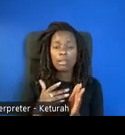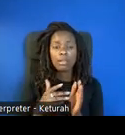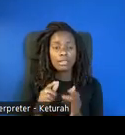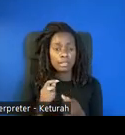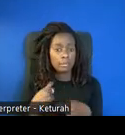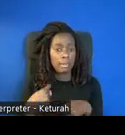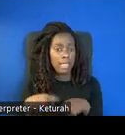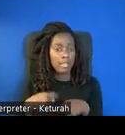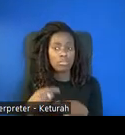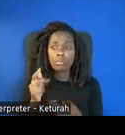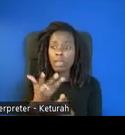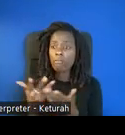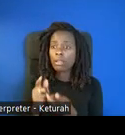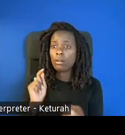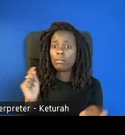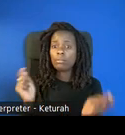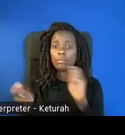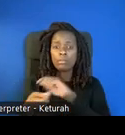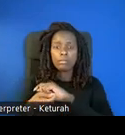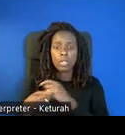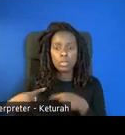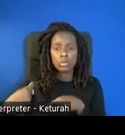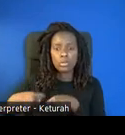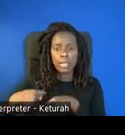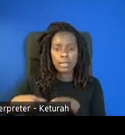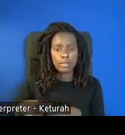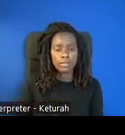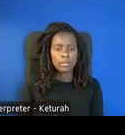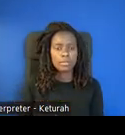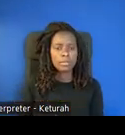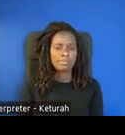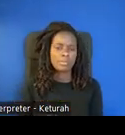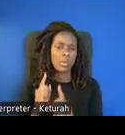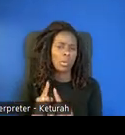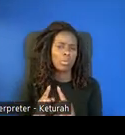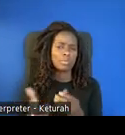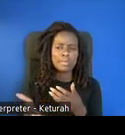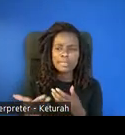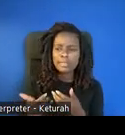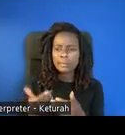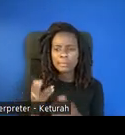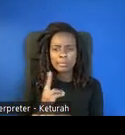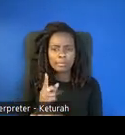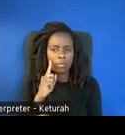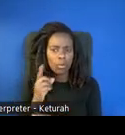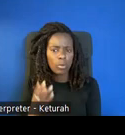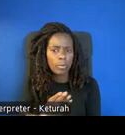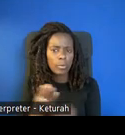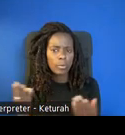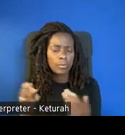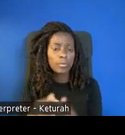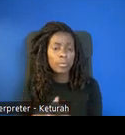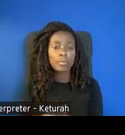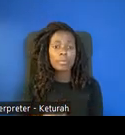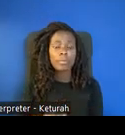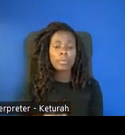adjust what you're doing and make it convenient for you. And then the whole thing on the screen, the